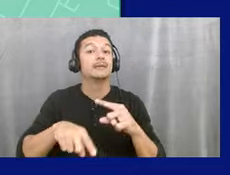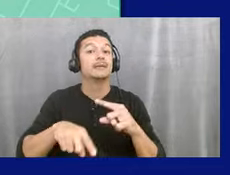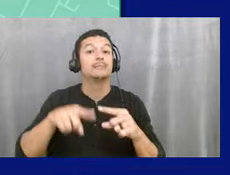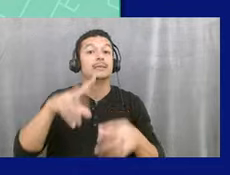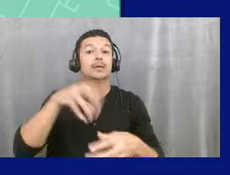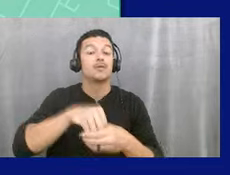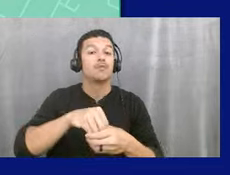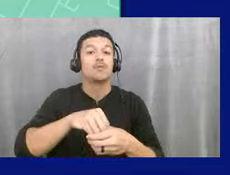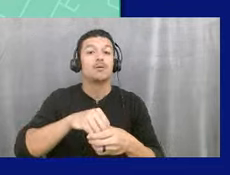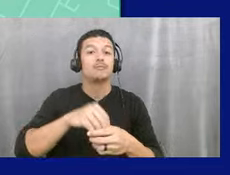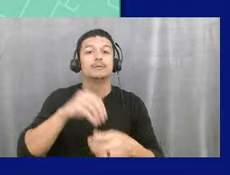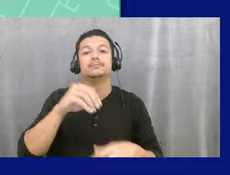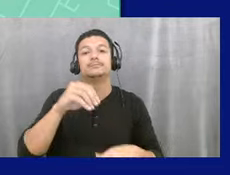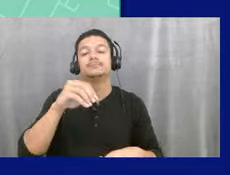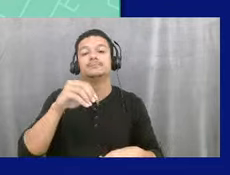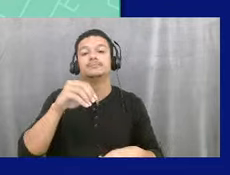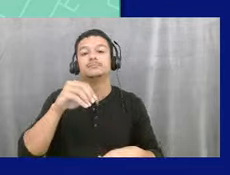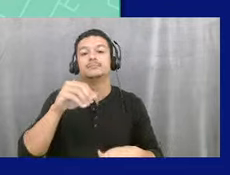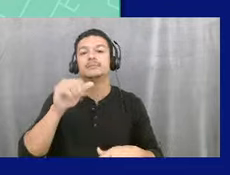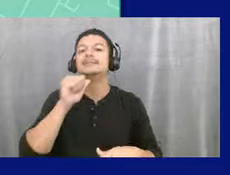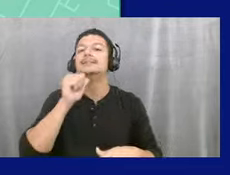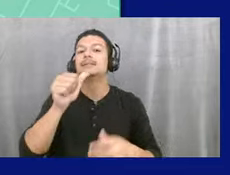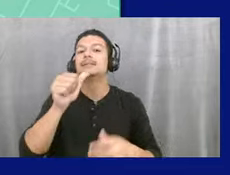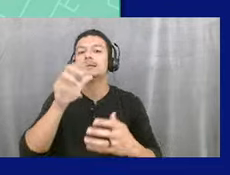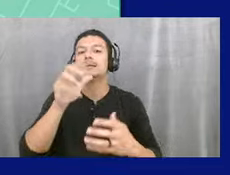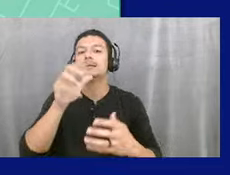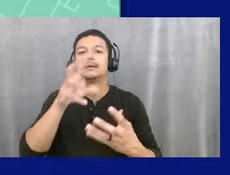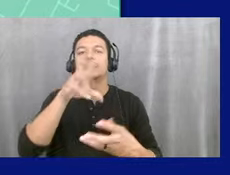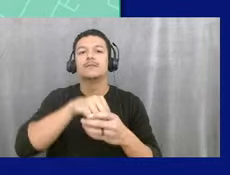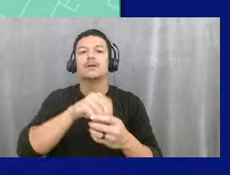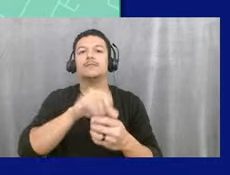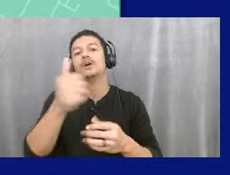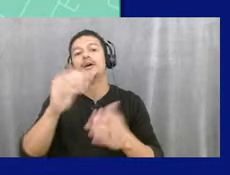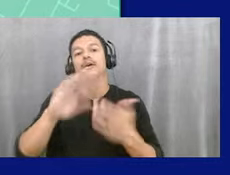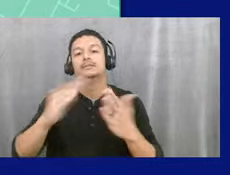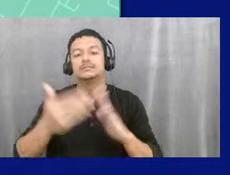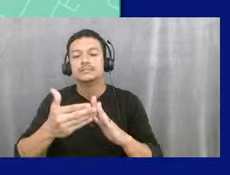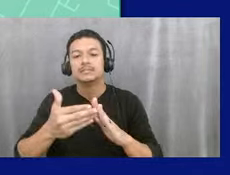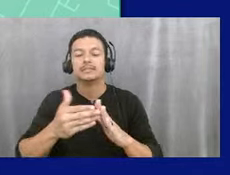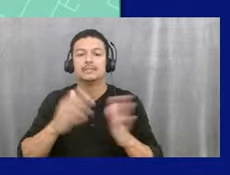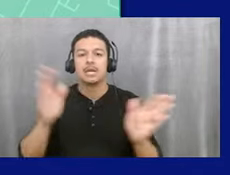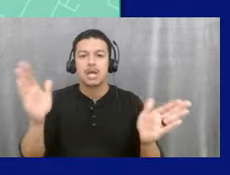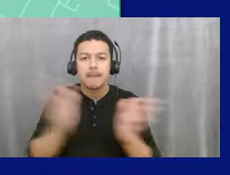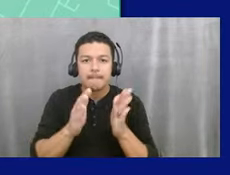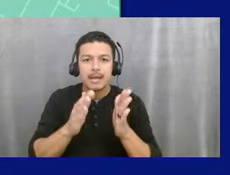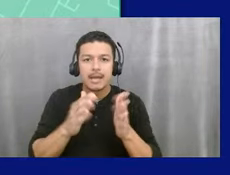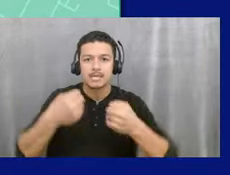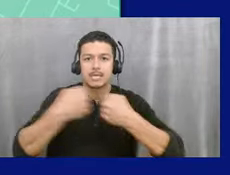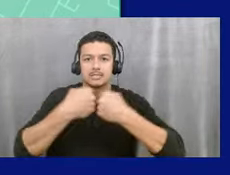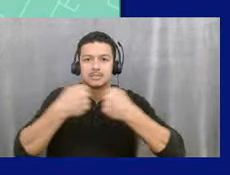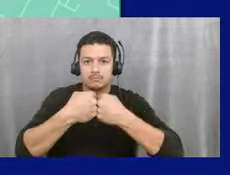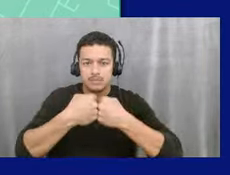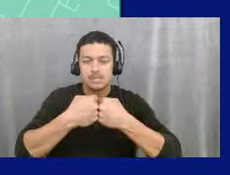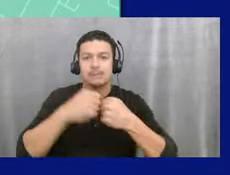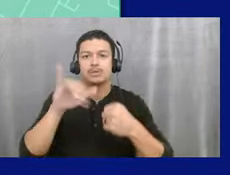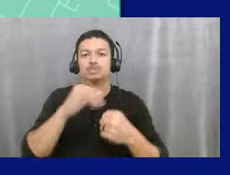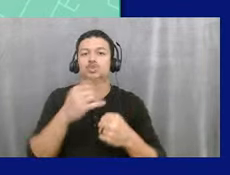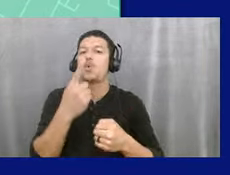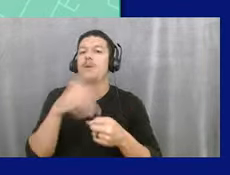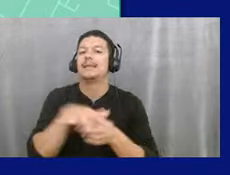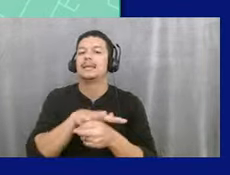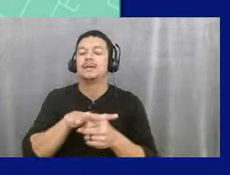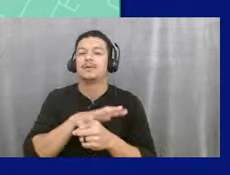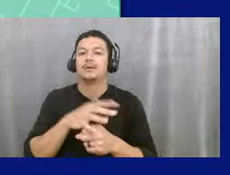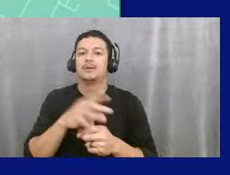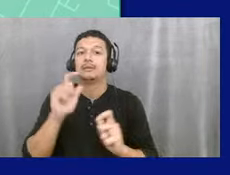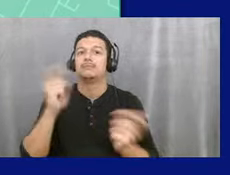calls, um, compact and adjacent. So it needs to be next to us and it has to be one area. And the other biggest rule is that we